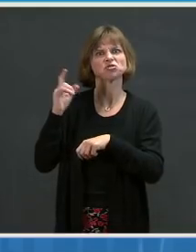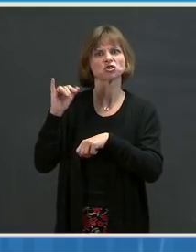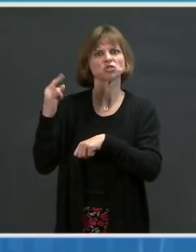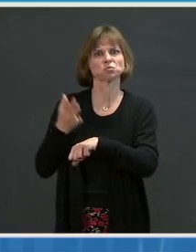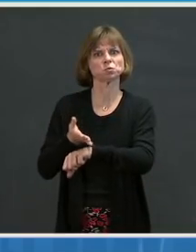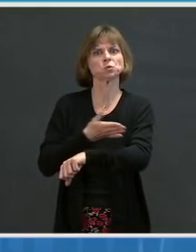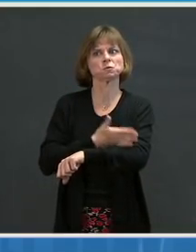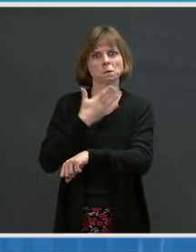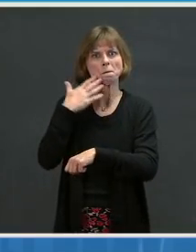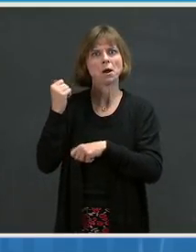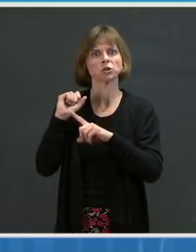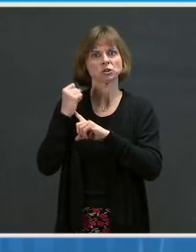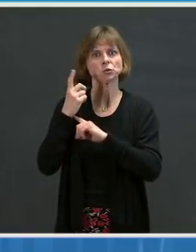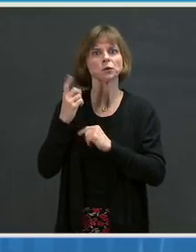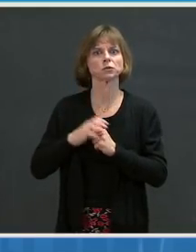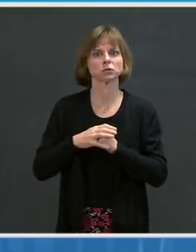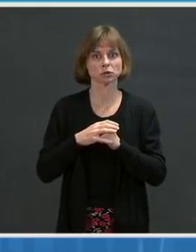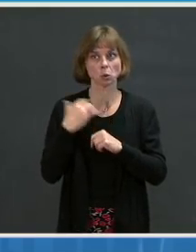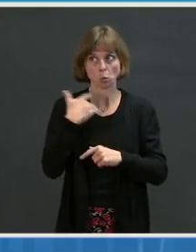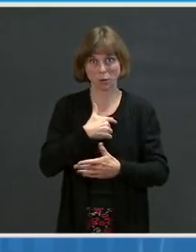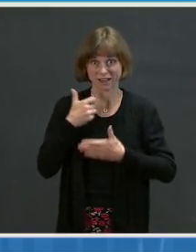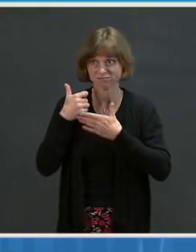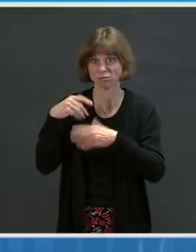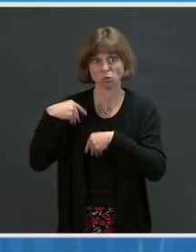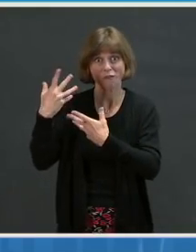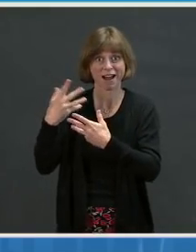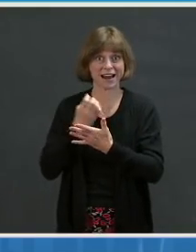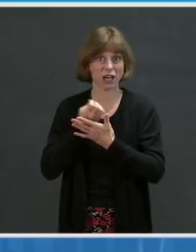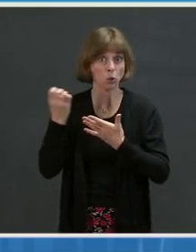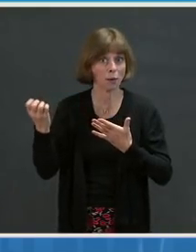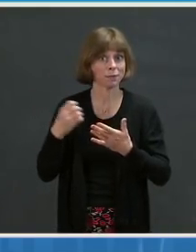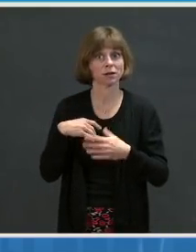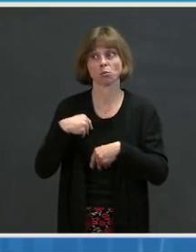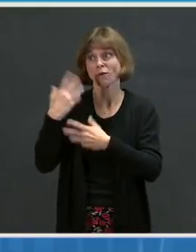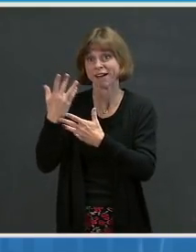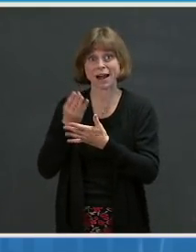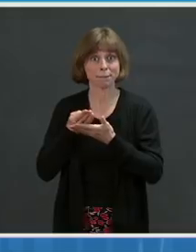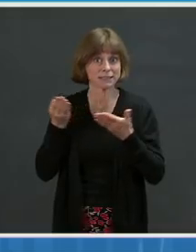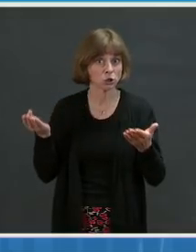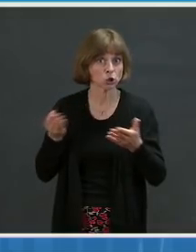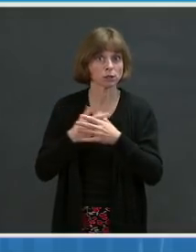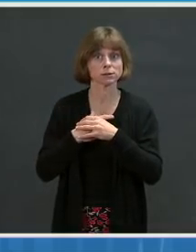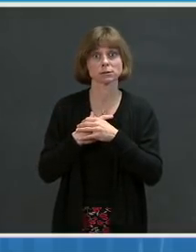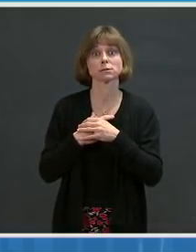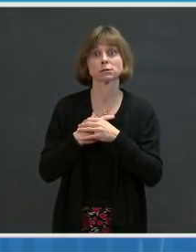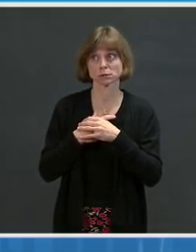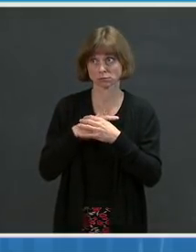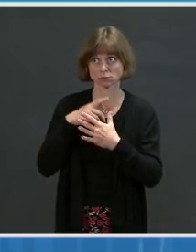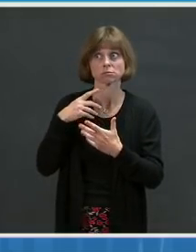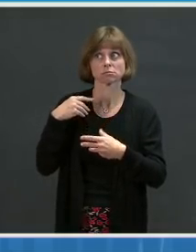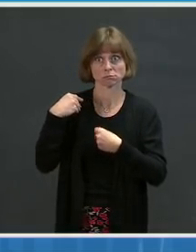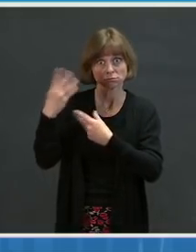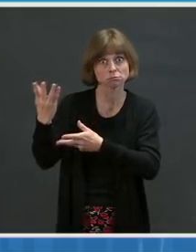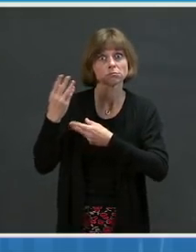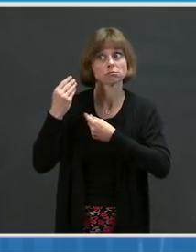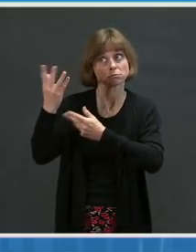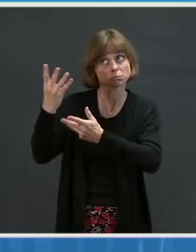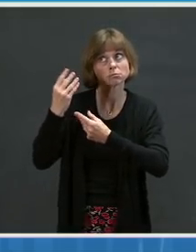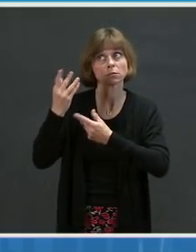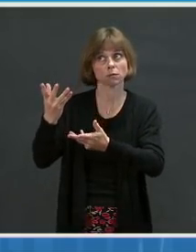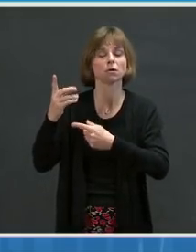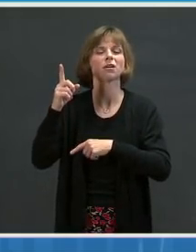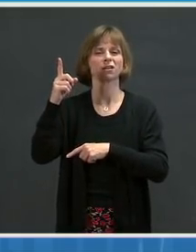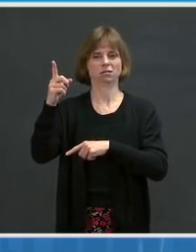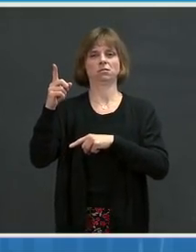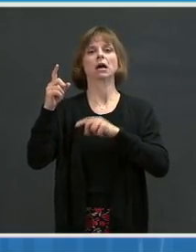We've helped them with equipment and raw materials, which I think is helping to, you know, increase greater